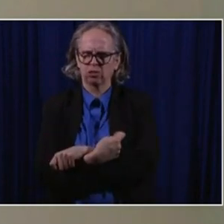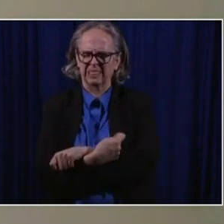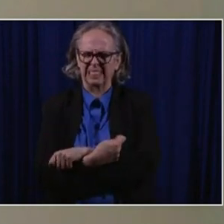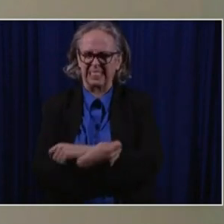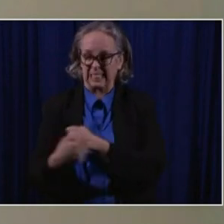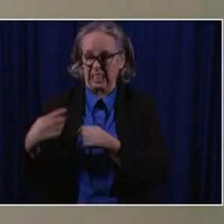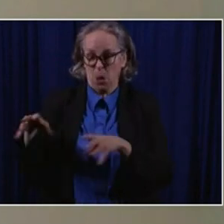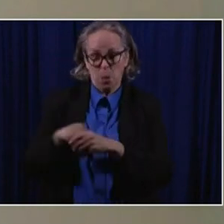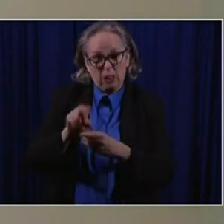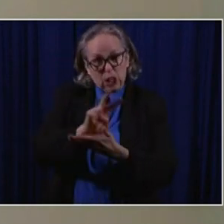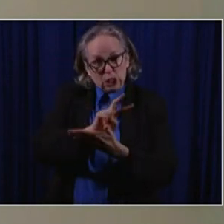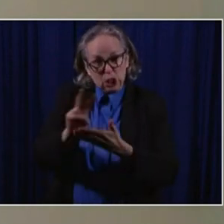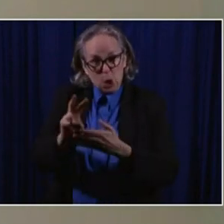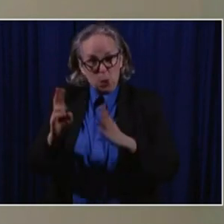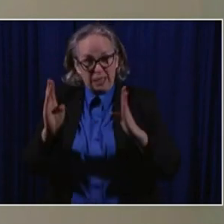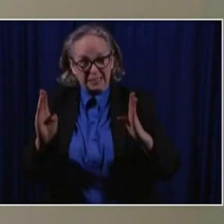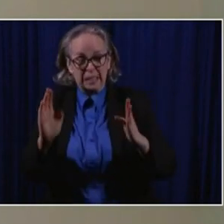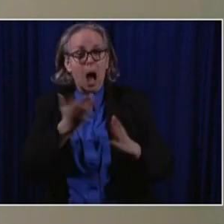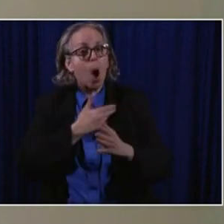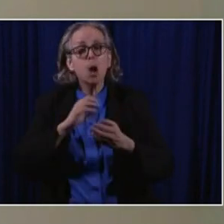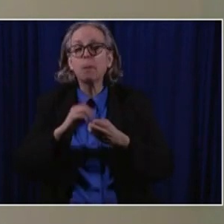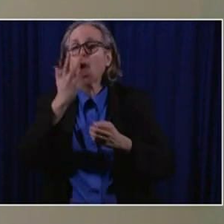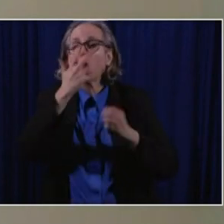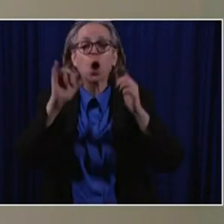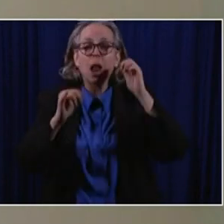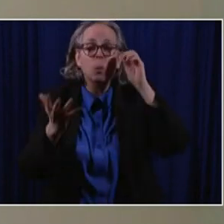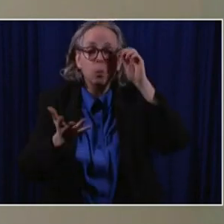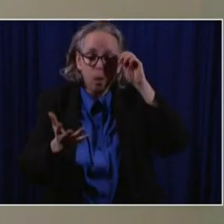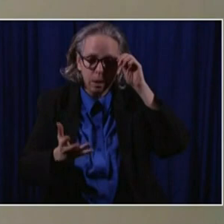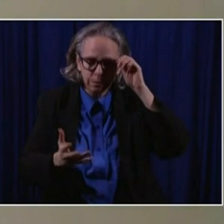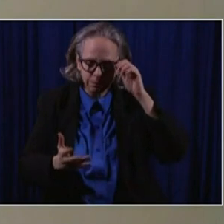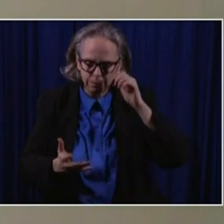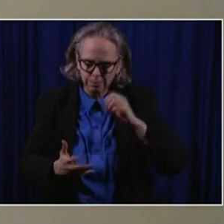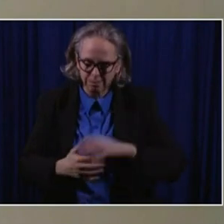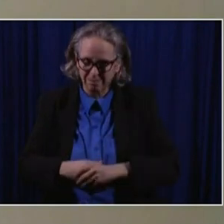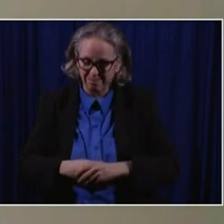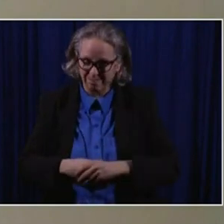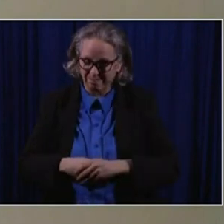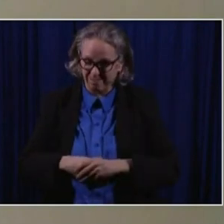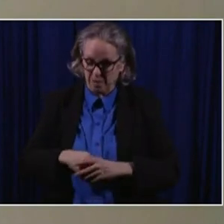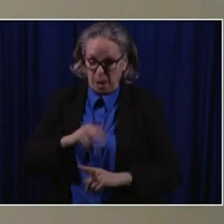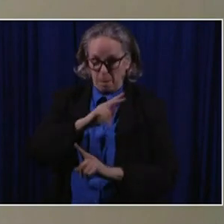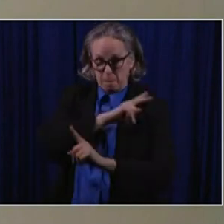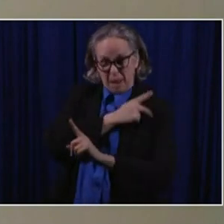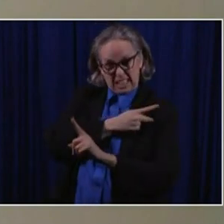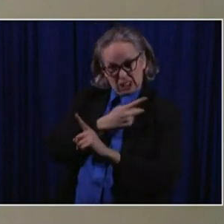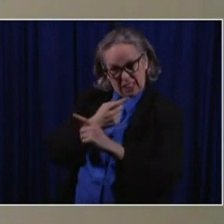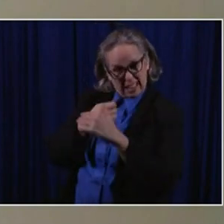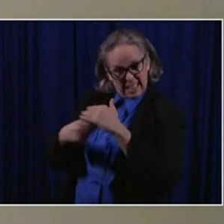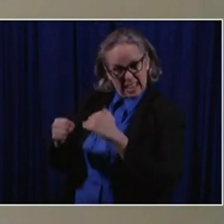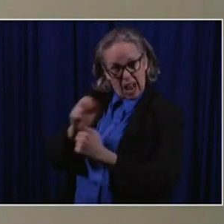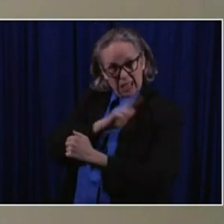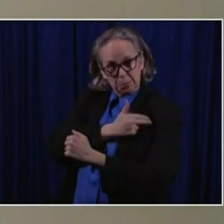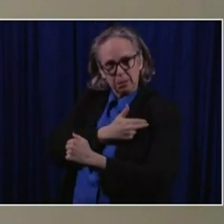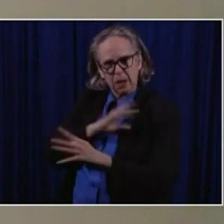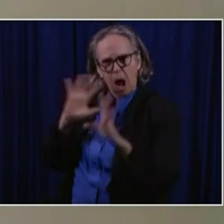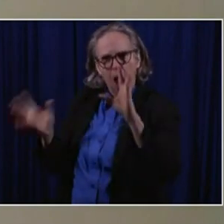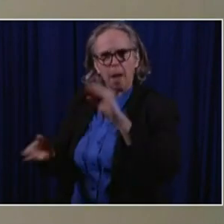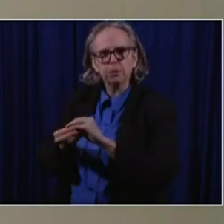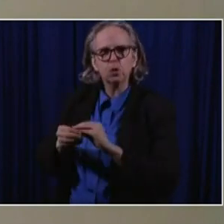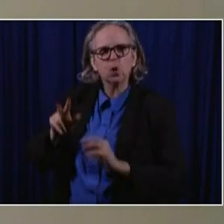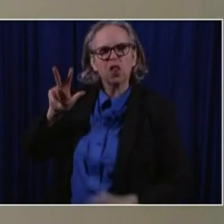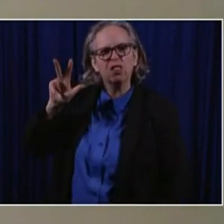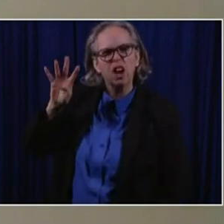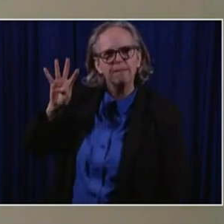reached a point to where our max hospitalization in this hospital right now is 34. Um, and I would